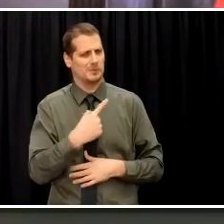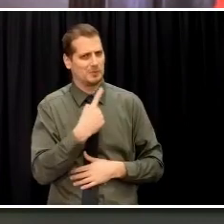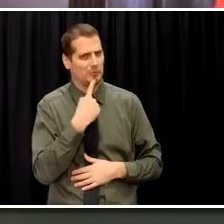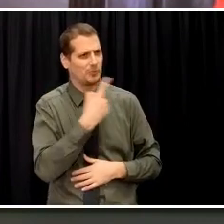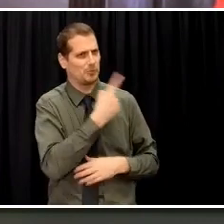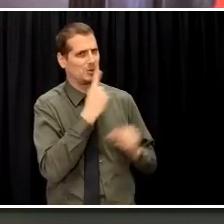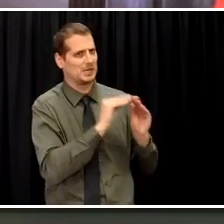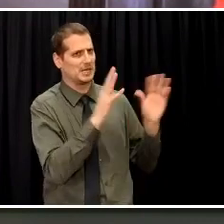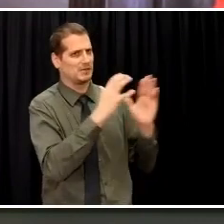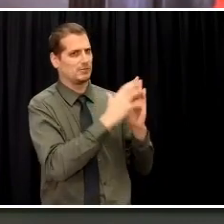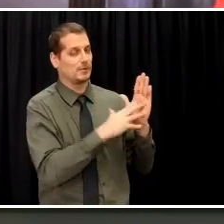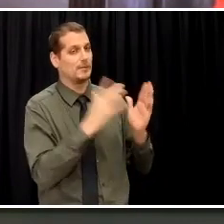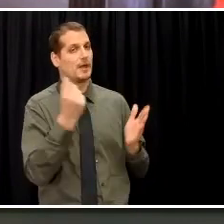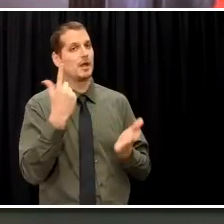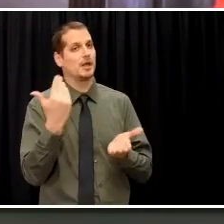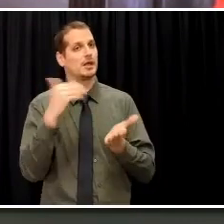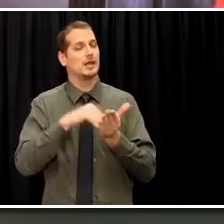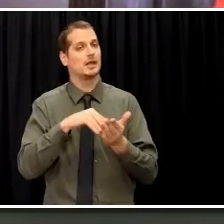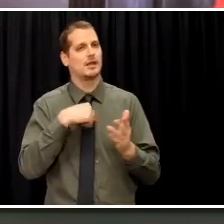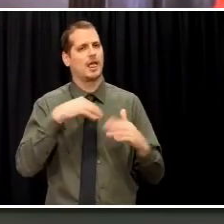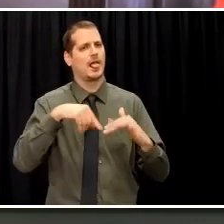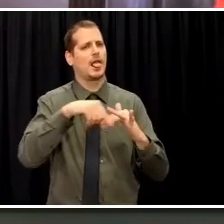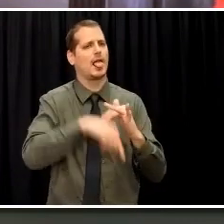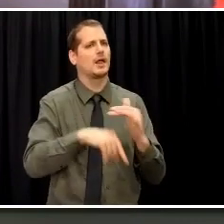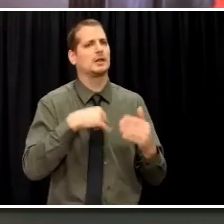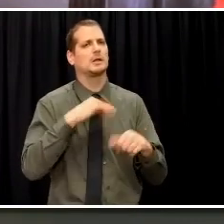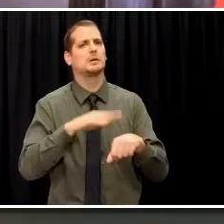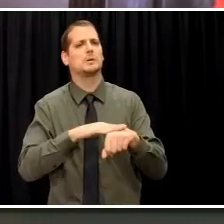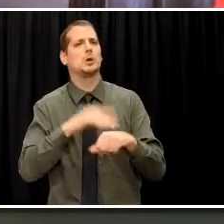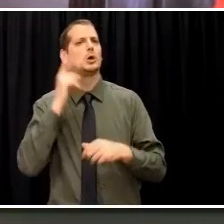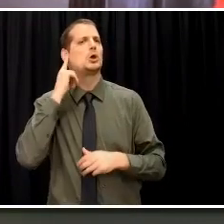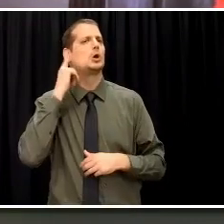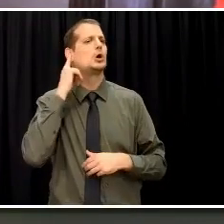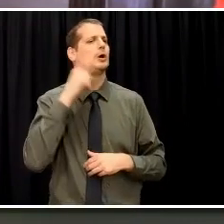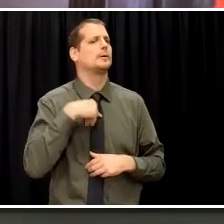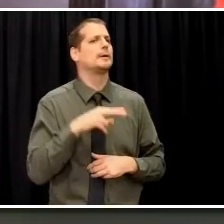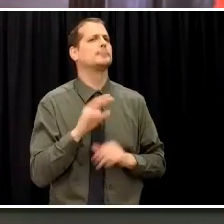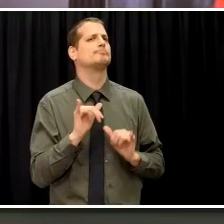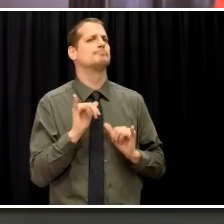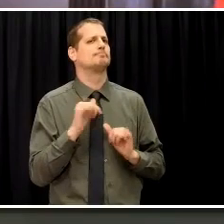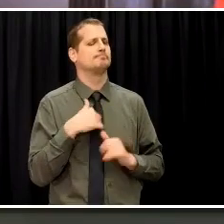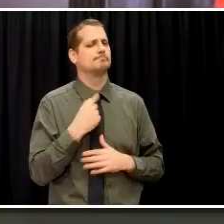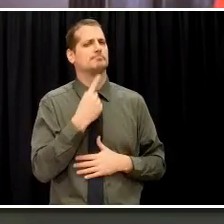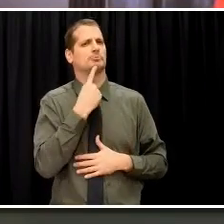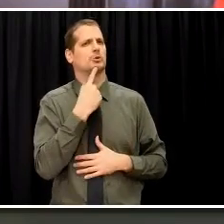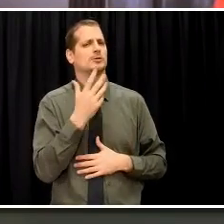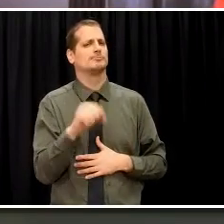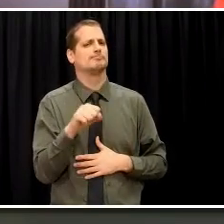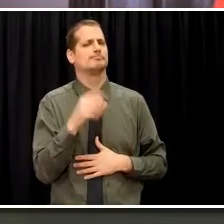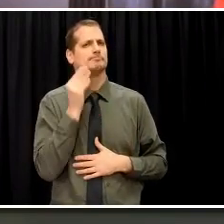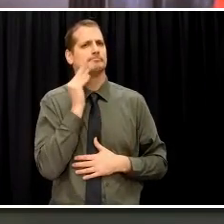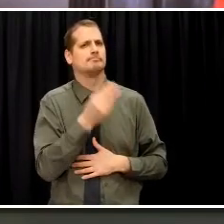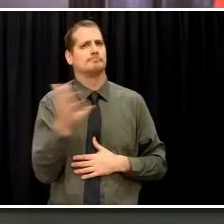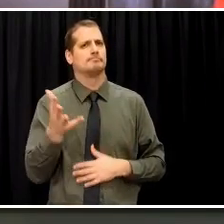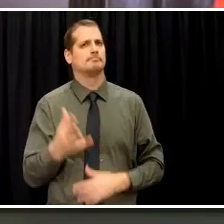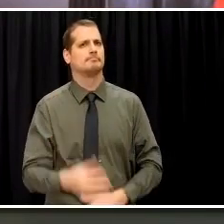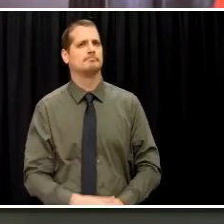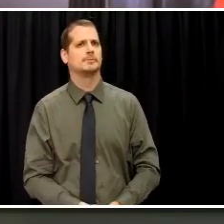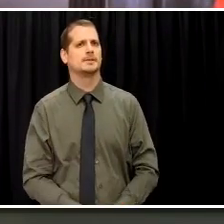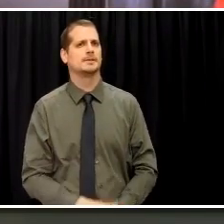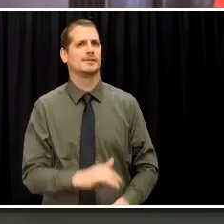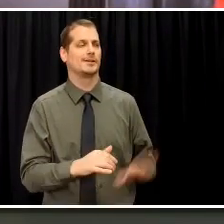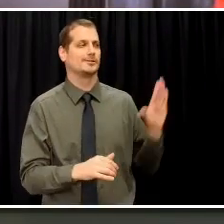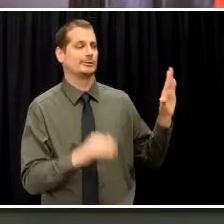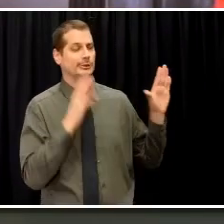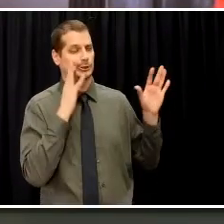I'm clearly looking forward to reading that opinion. But I'm very, very disappointed at the news this